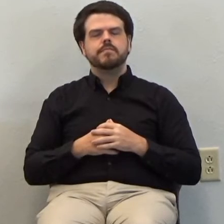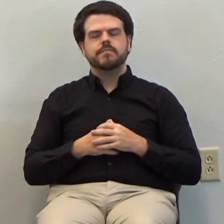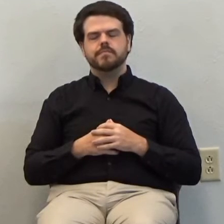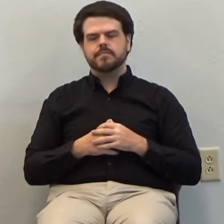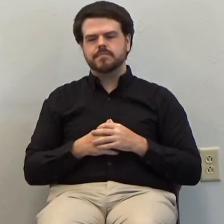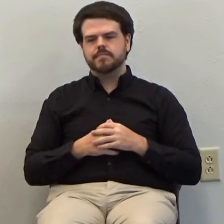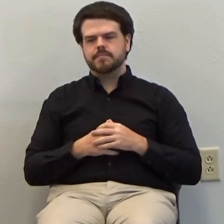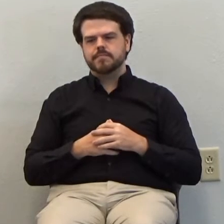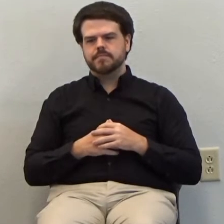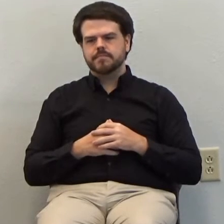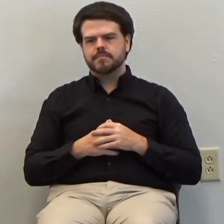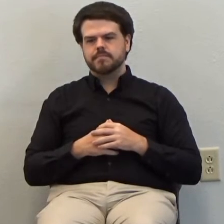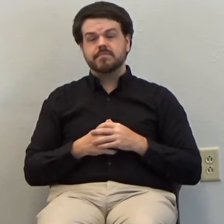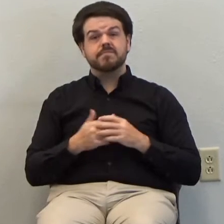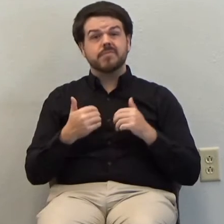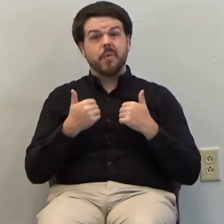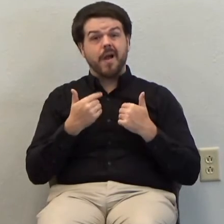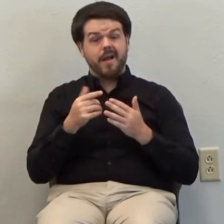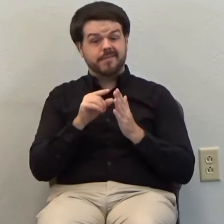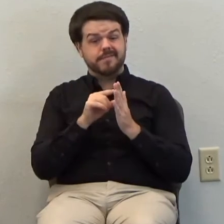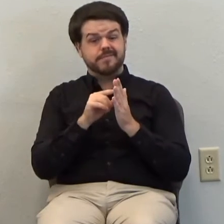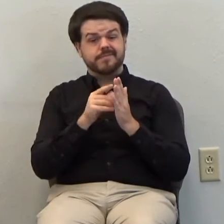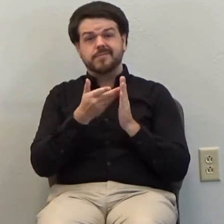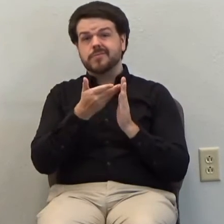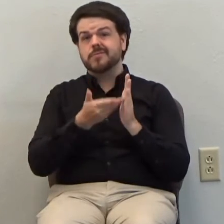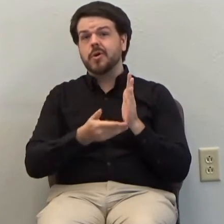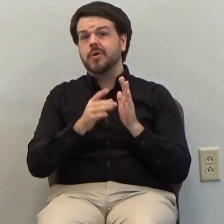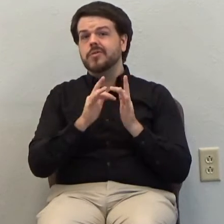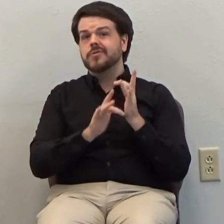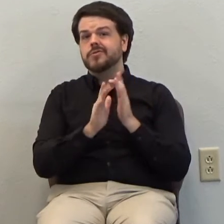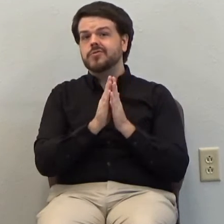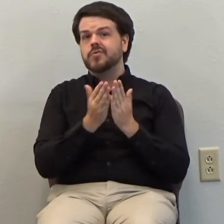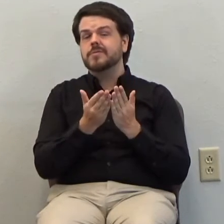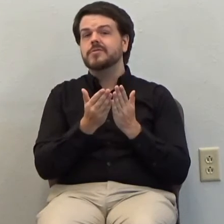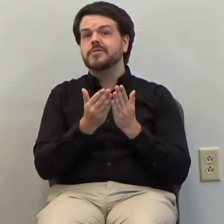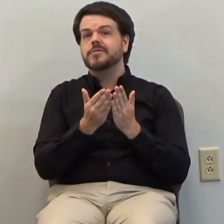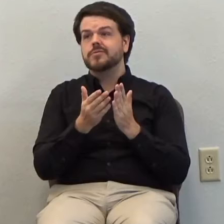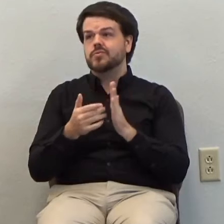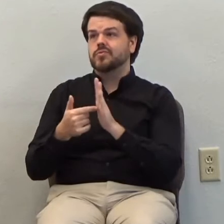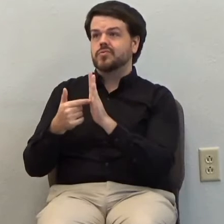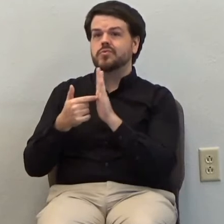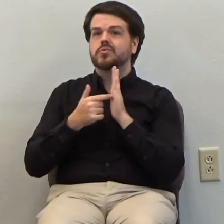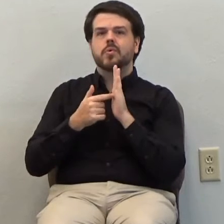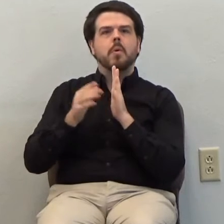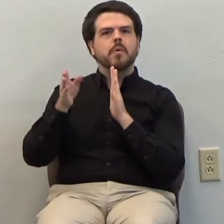We have the Holy Scriptures that reveal wonderful things to us that we would otherwise never know.